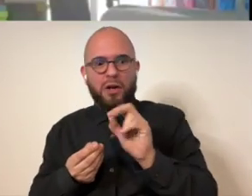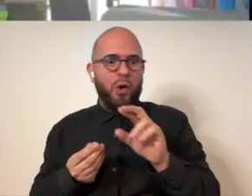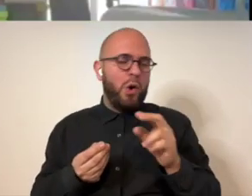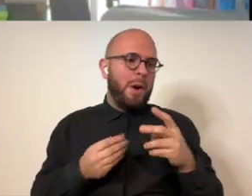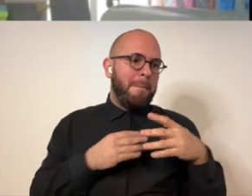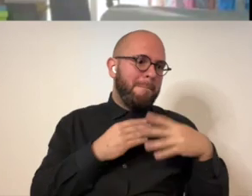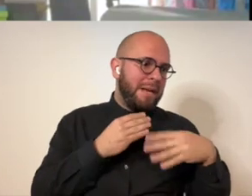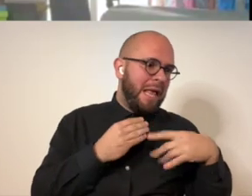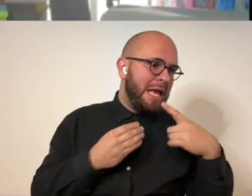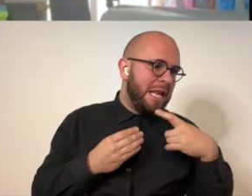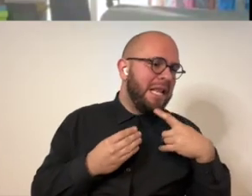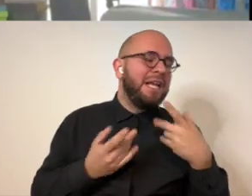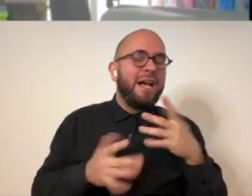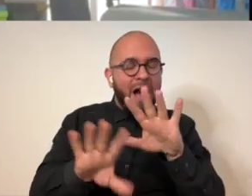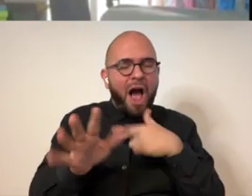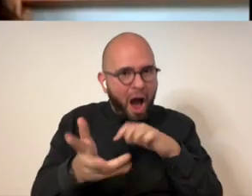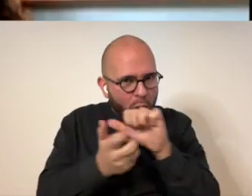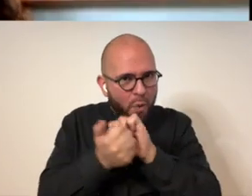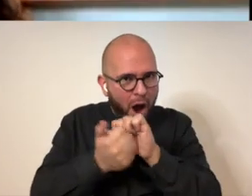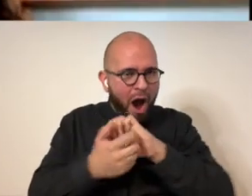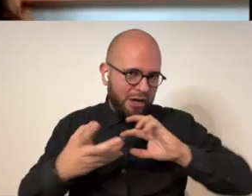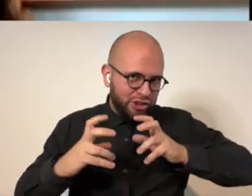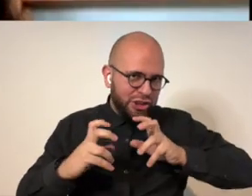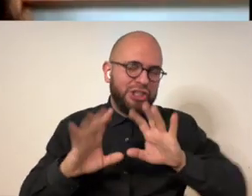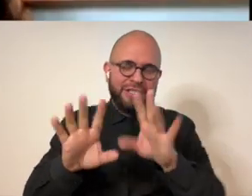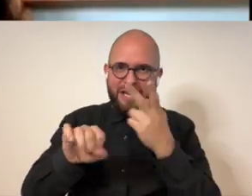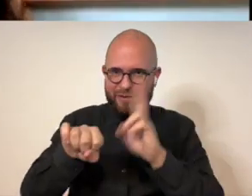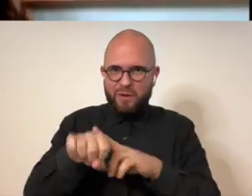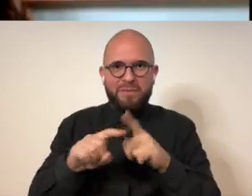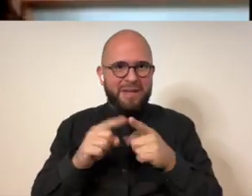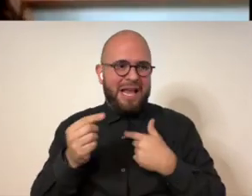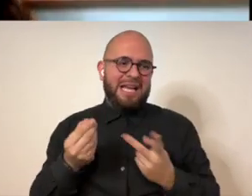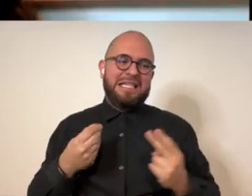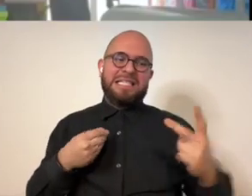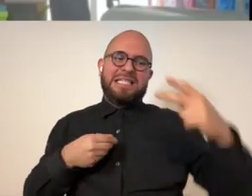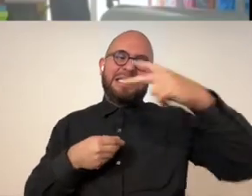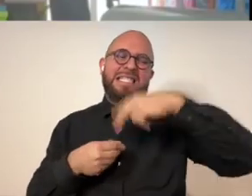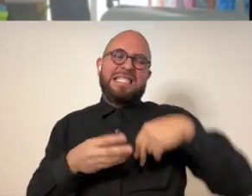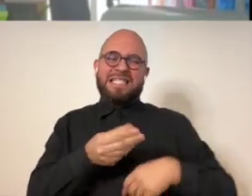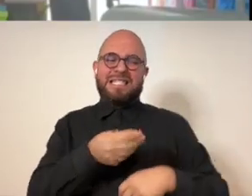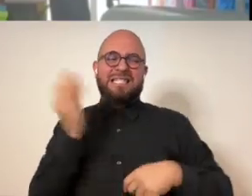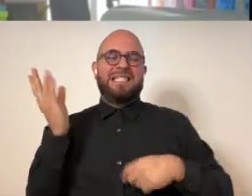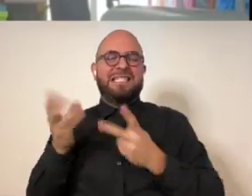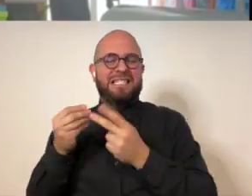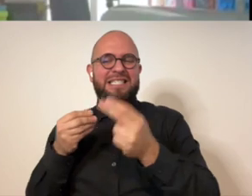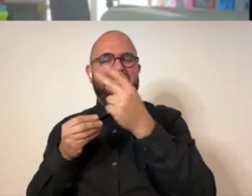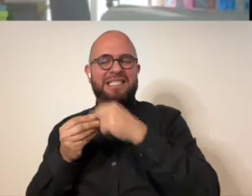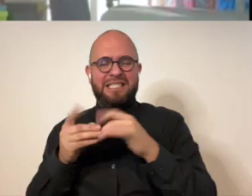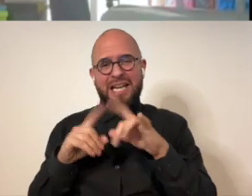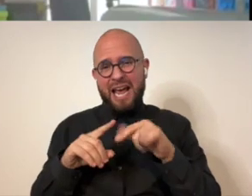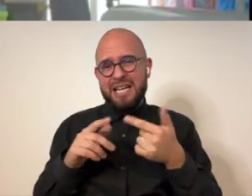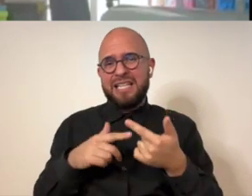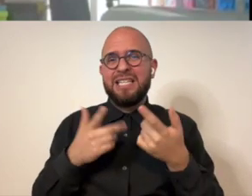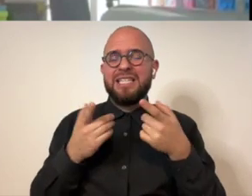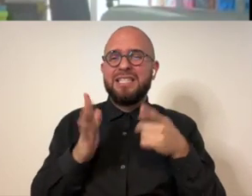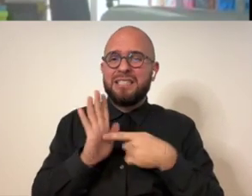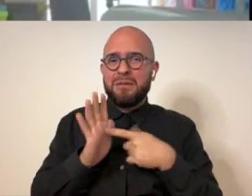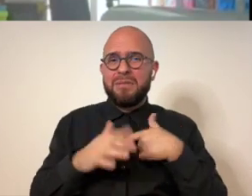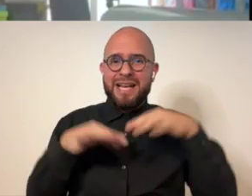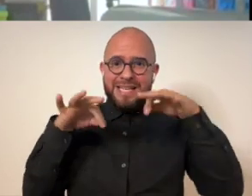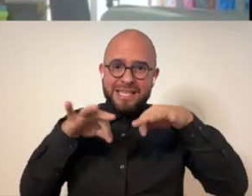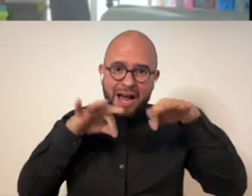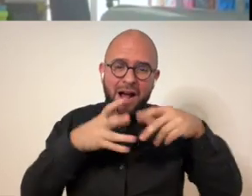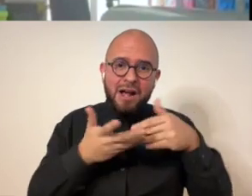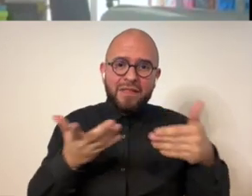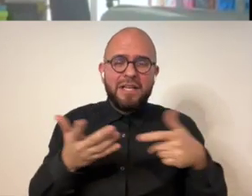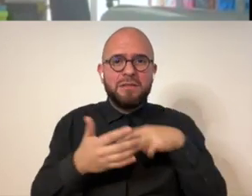and i mean i wash it obviously but there's things that you don't want to do yeah um i dye the material